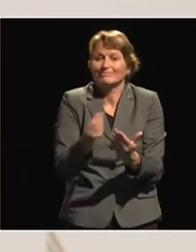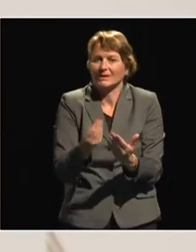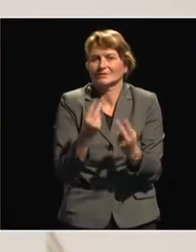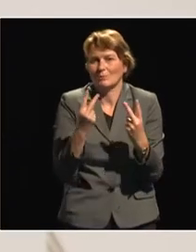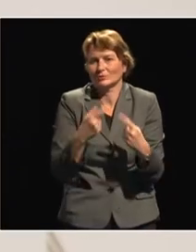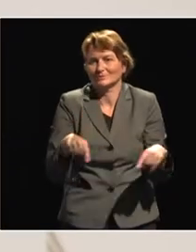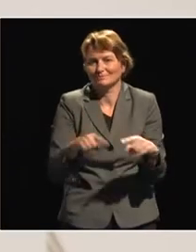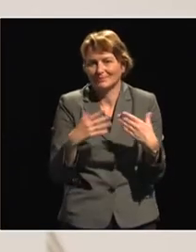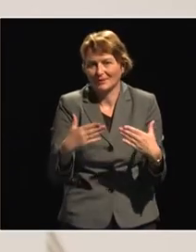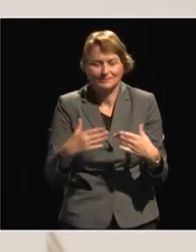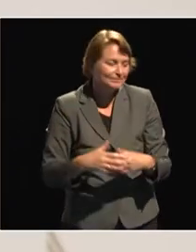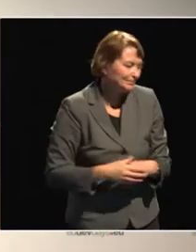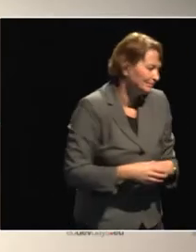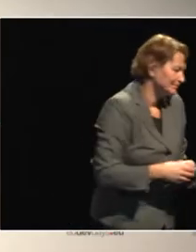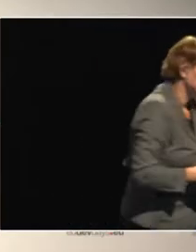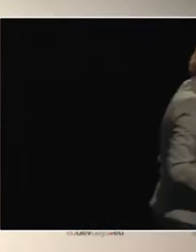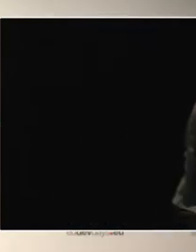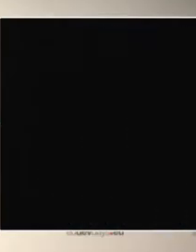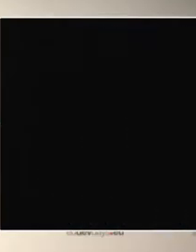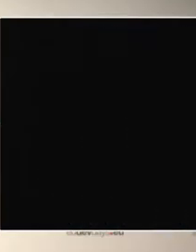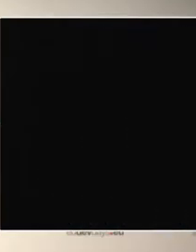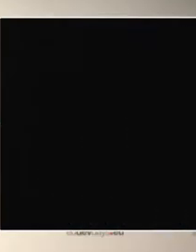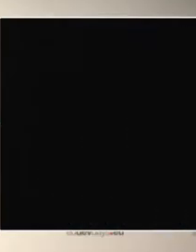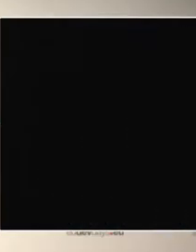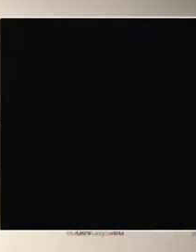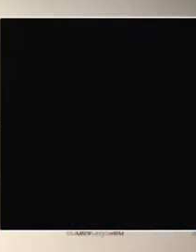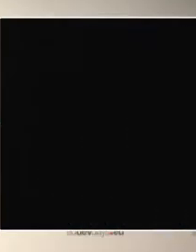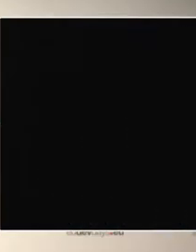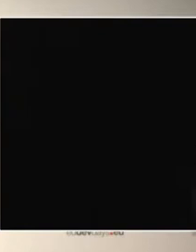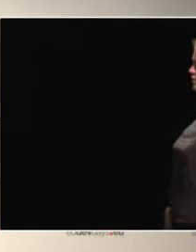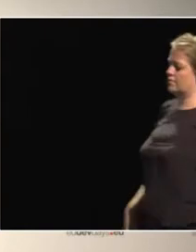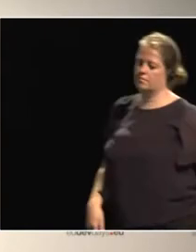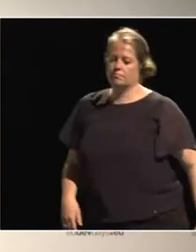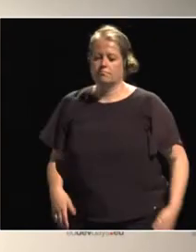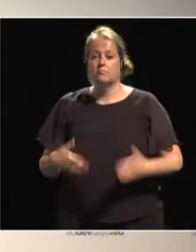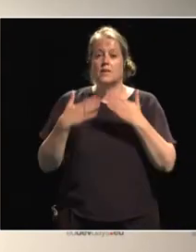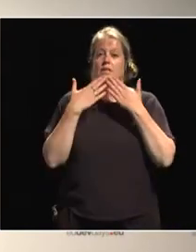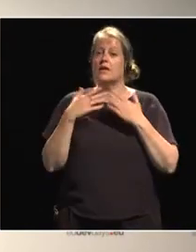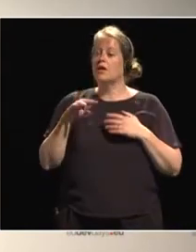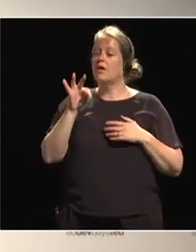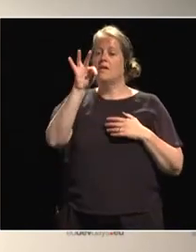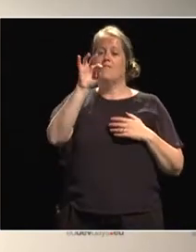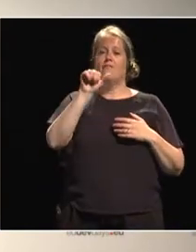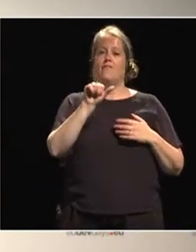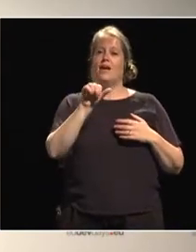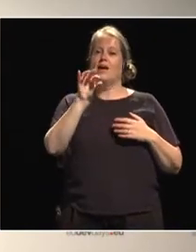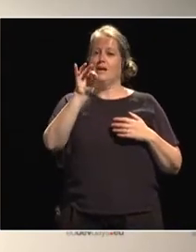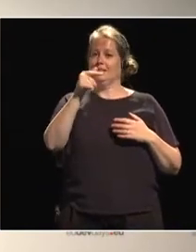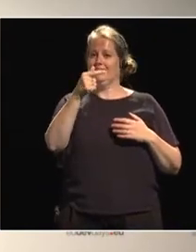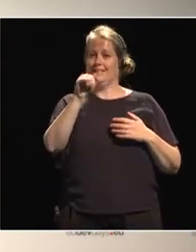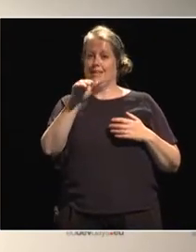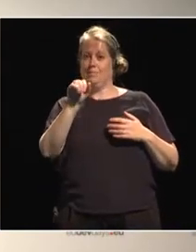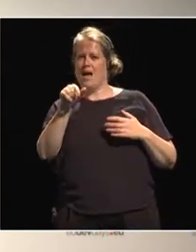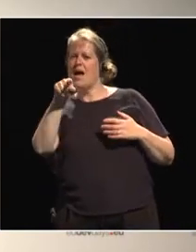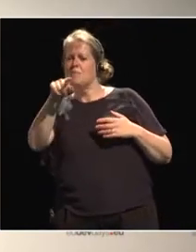Thank you. Thank you. What about you, Fatima? What do you think about digitalization? Is